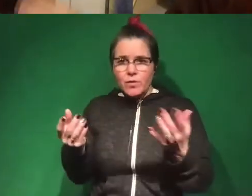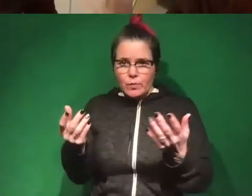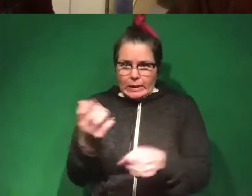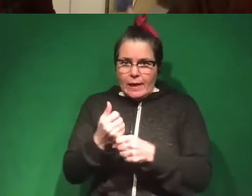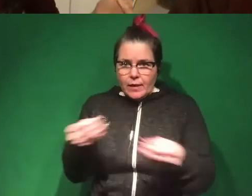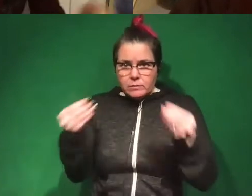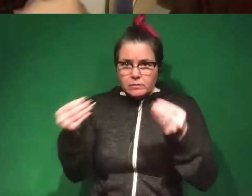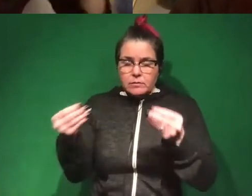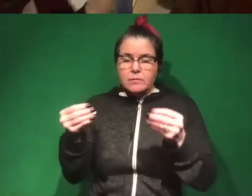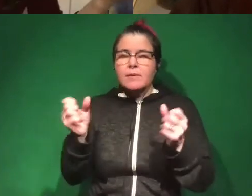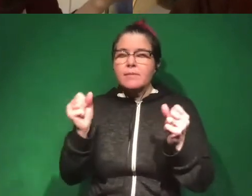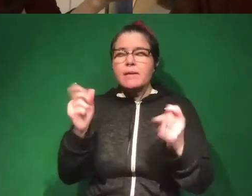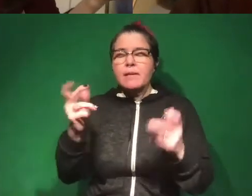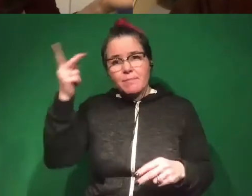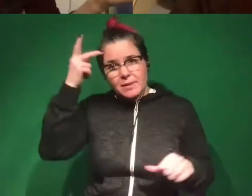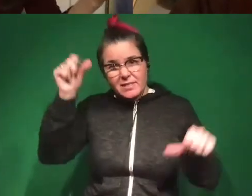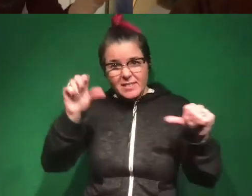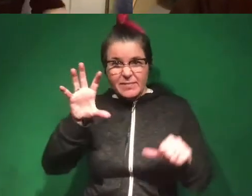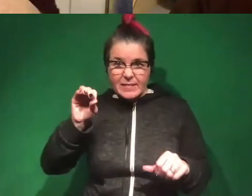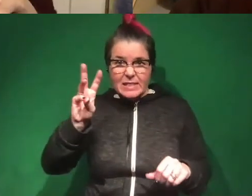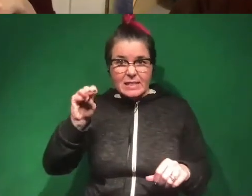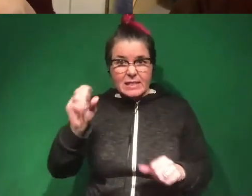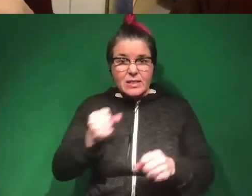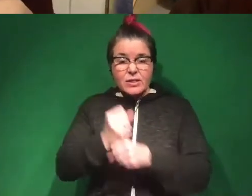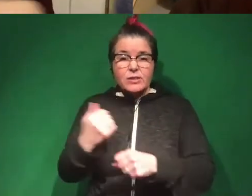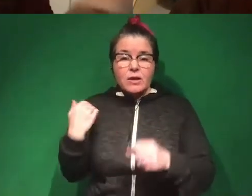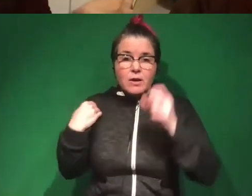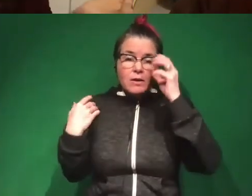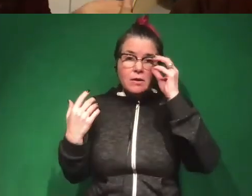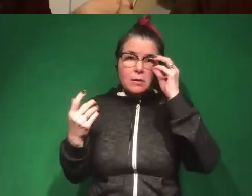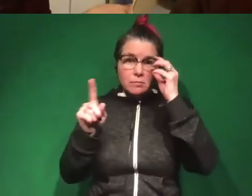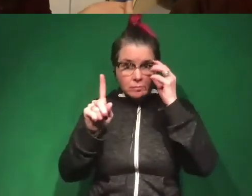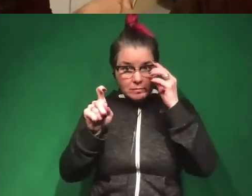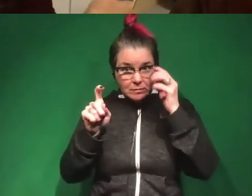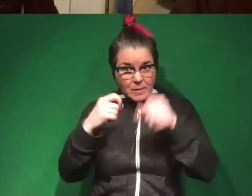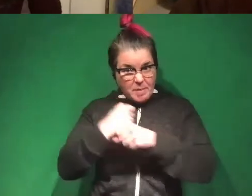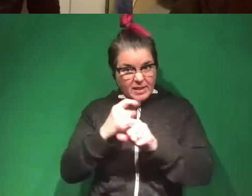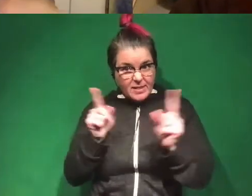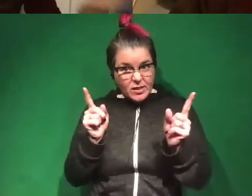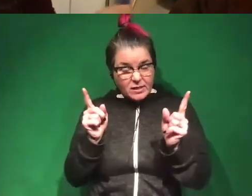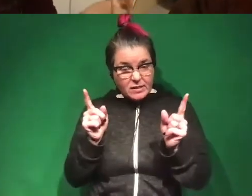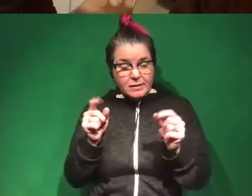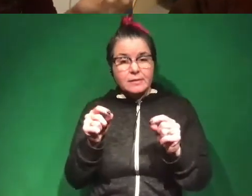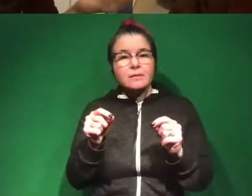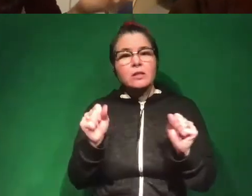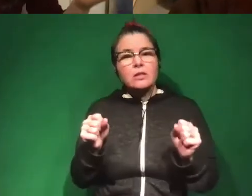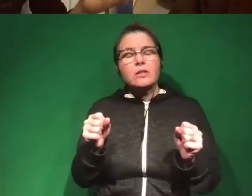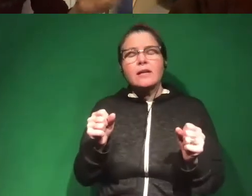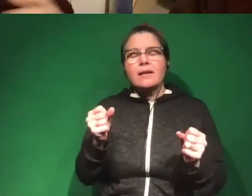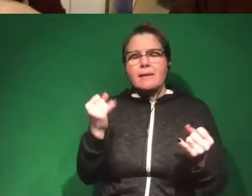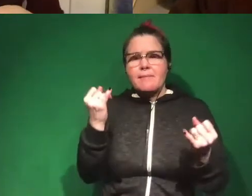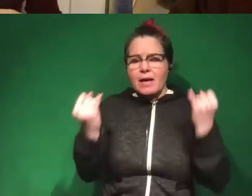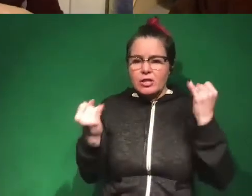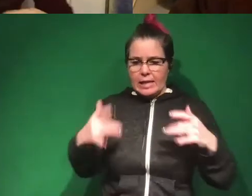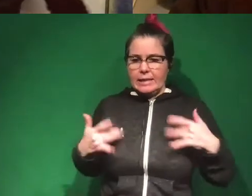and a lot of political scientists 50, 60 years ago wanted to know, do those things make a difference? And so you could easily imagine getting excited